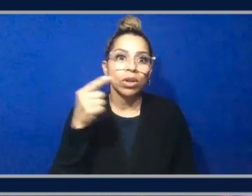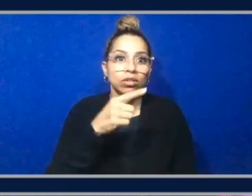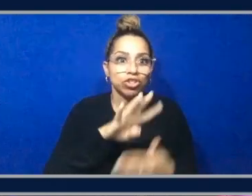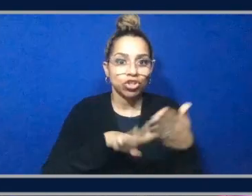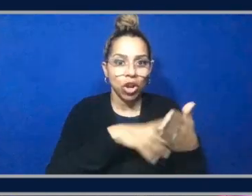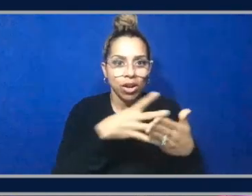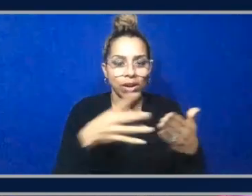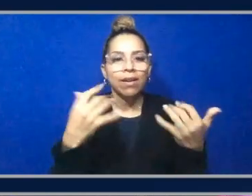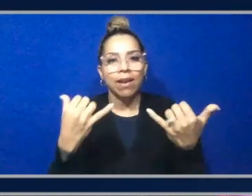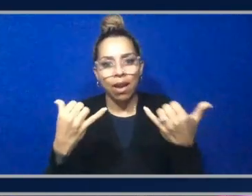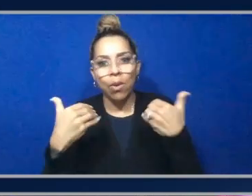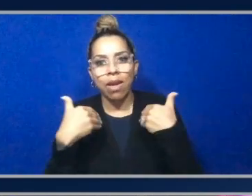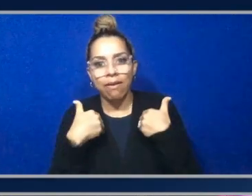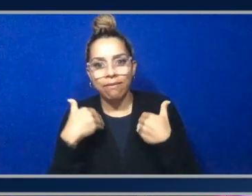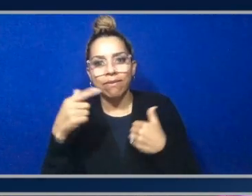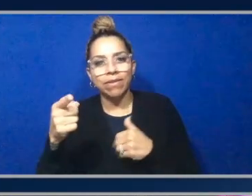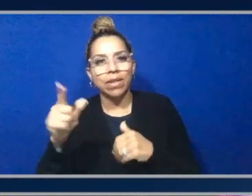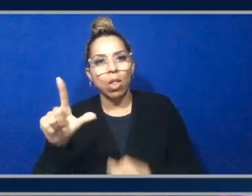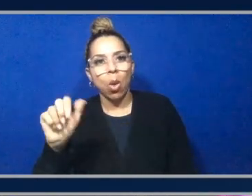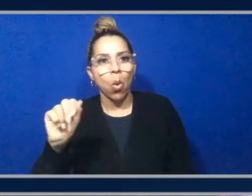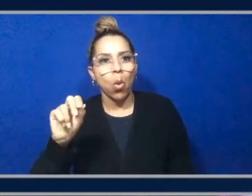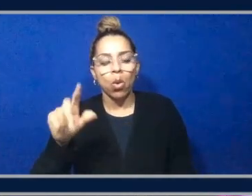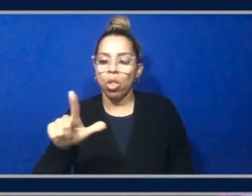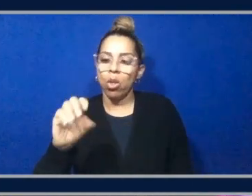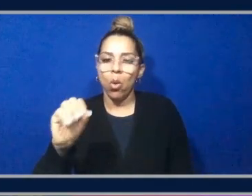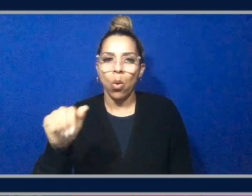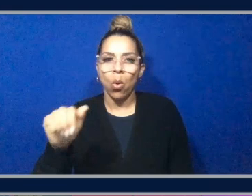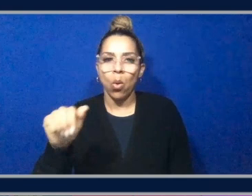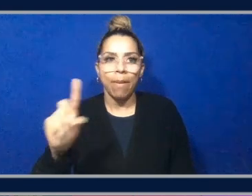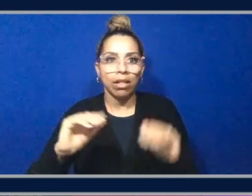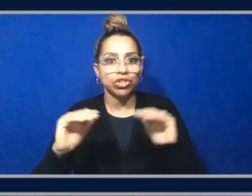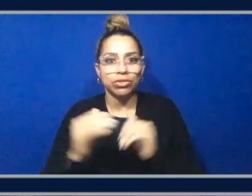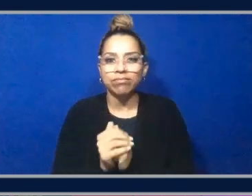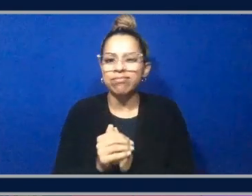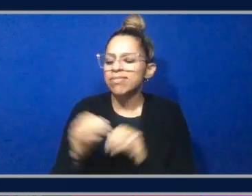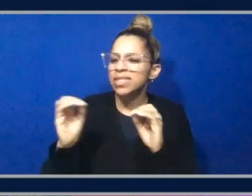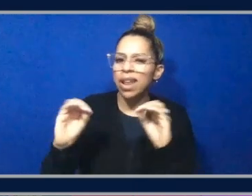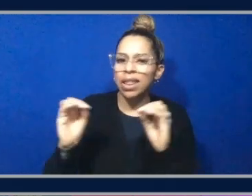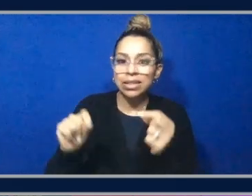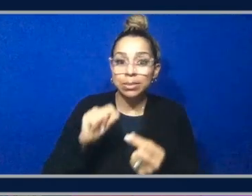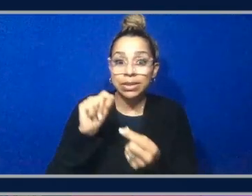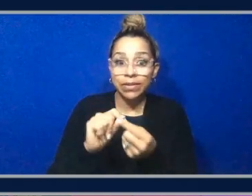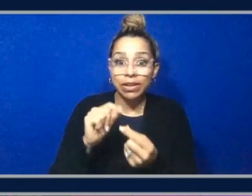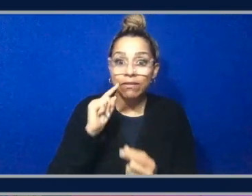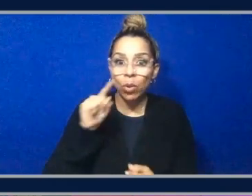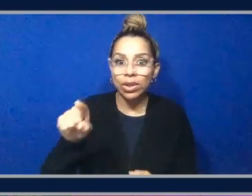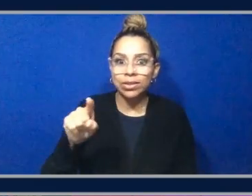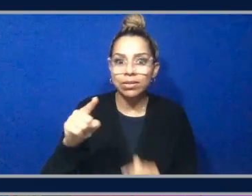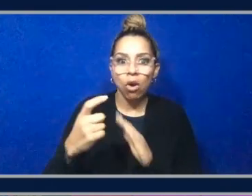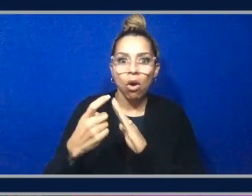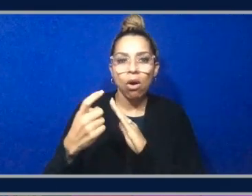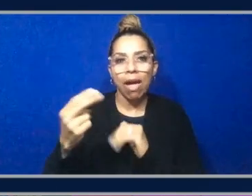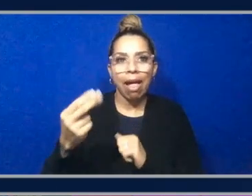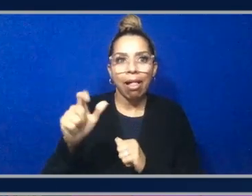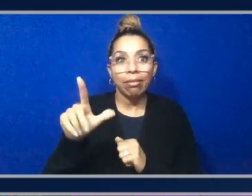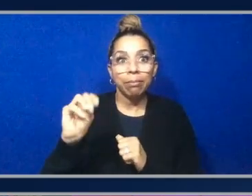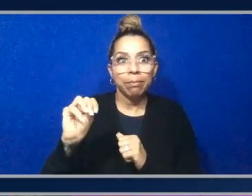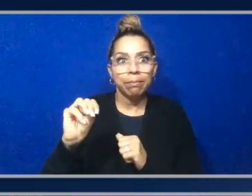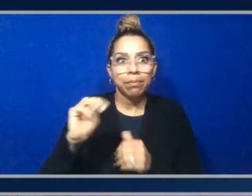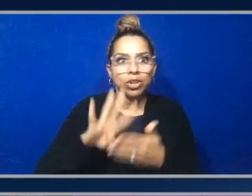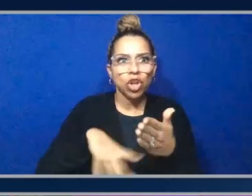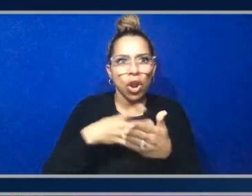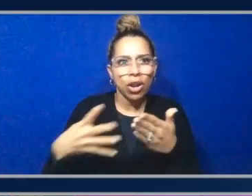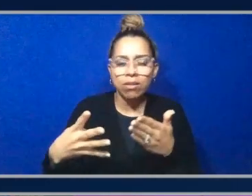specific in the Helm chart for auto mode. Like there's nothing you have to like prep a Helm chart for auto mode. It's just